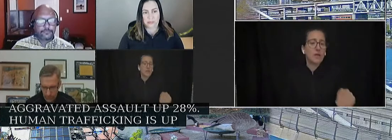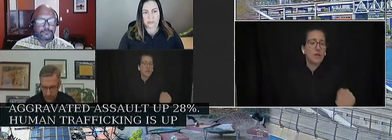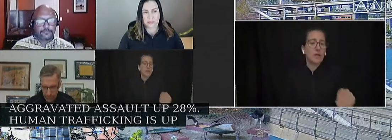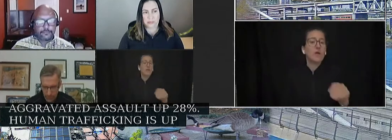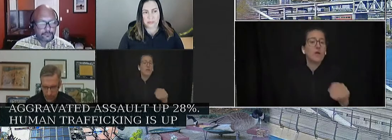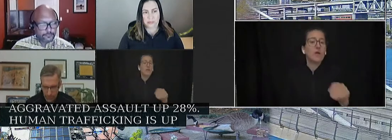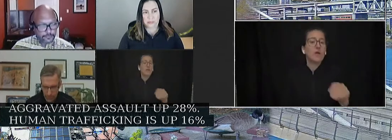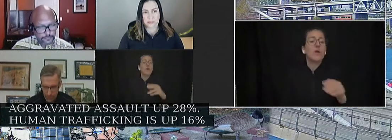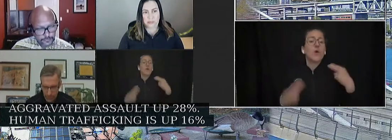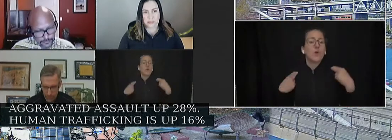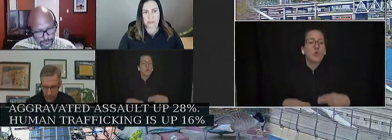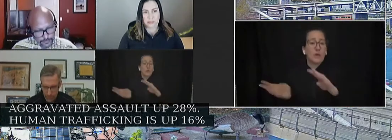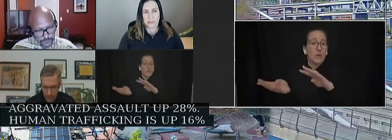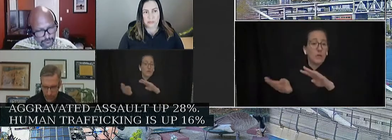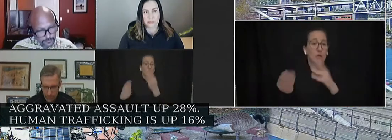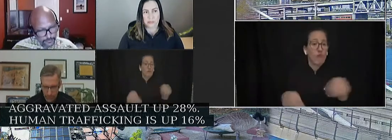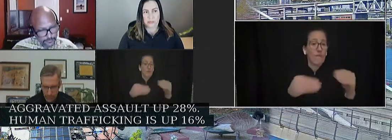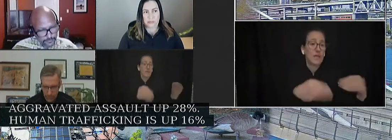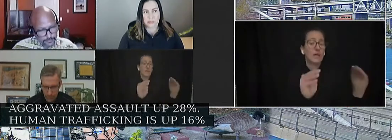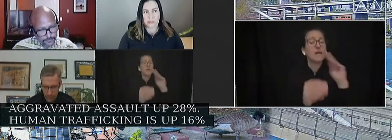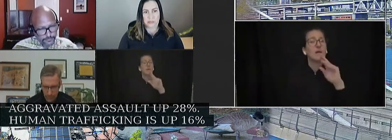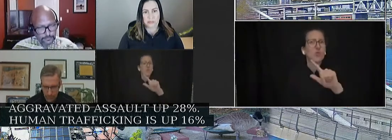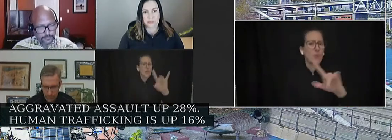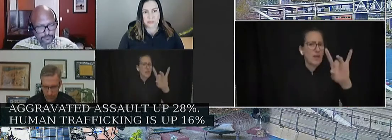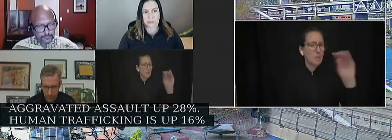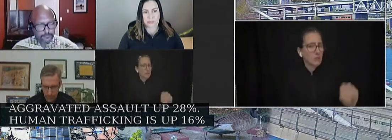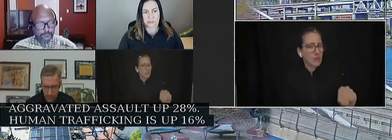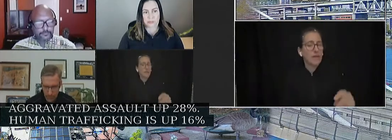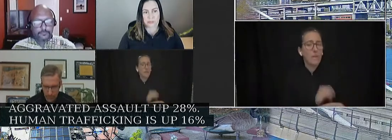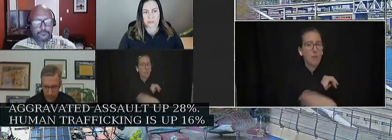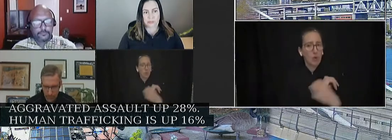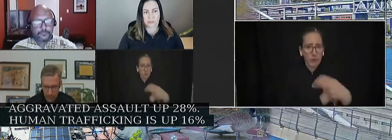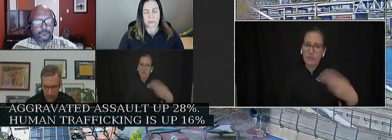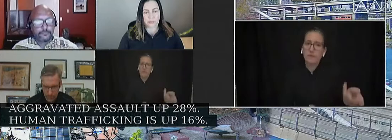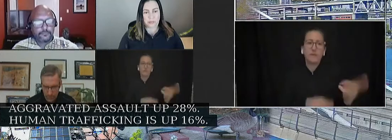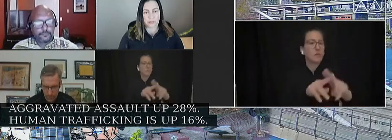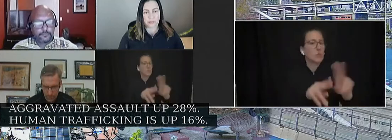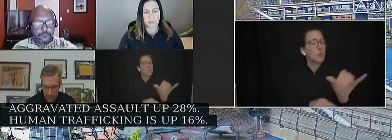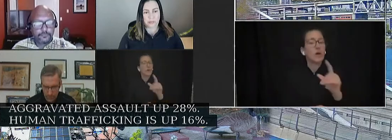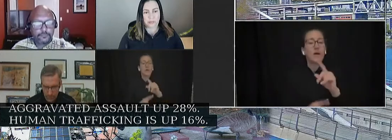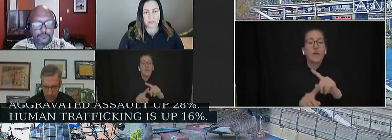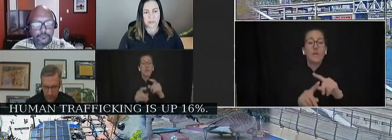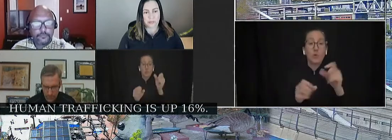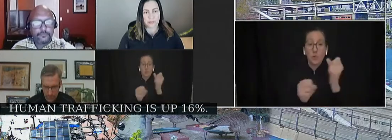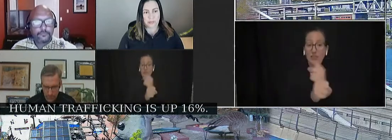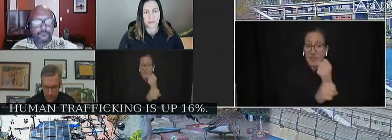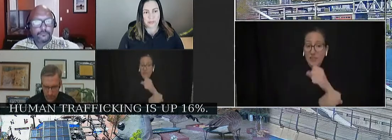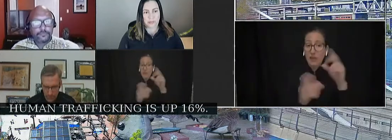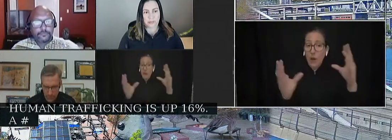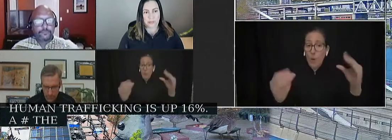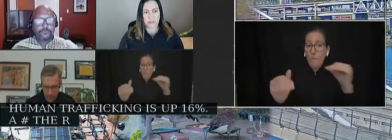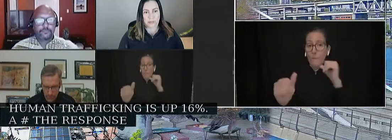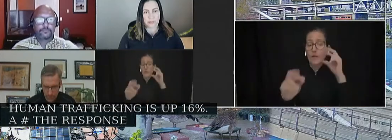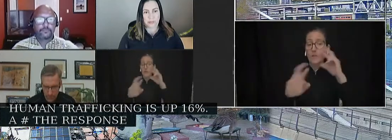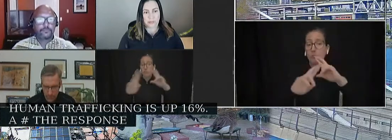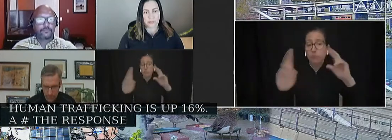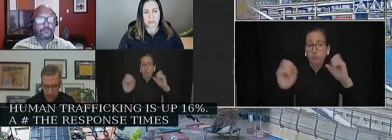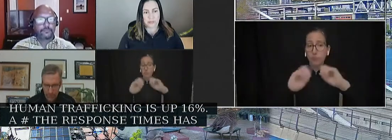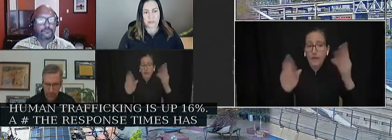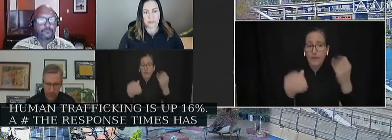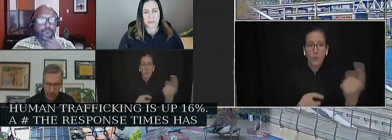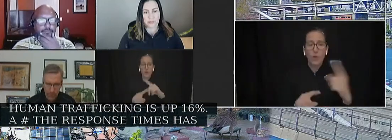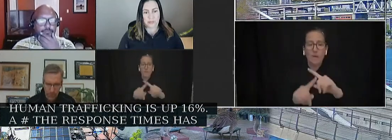I hope none of those statistics surprise anybody here. Yet the response times from PPB has actually increased due to the funding issues.